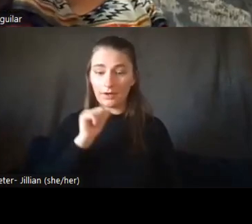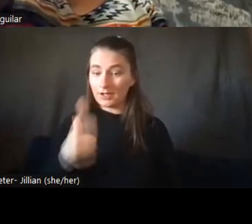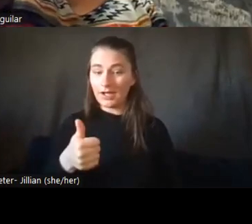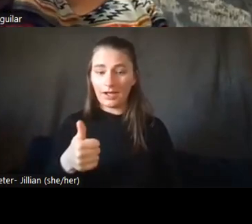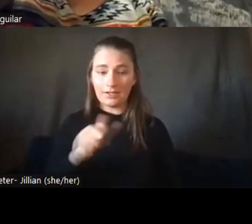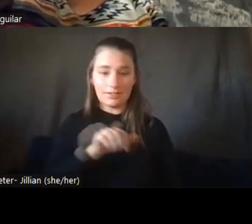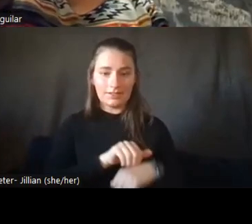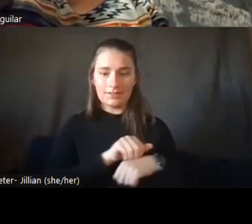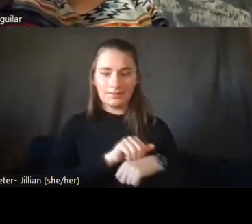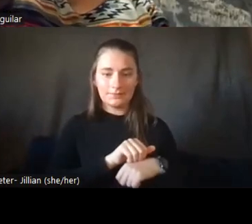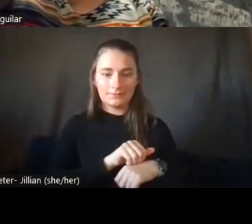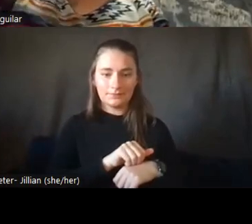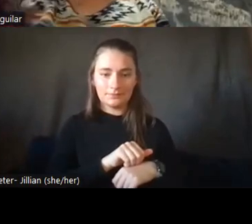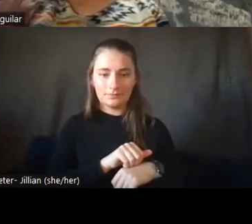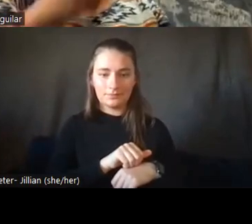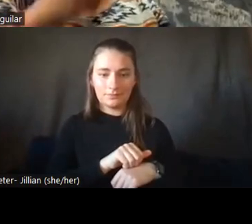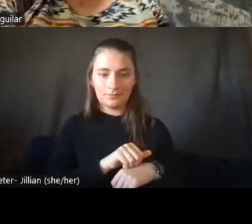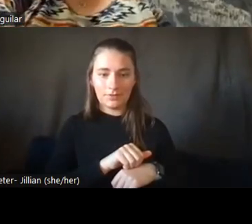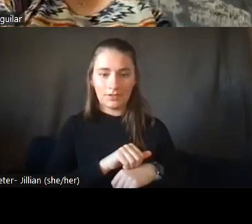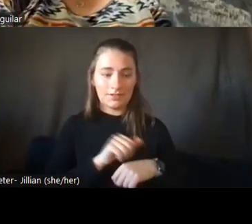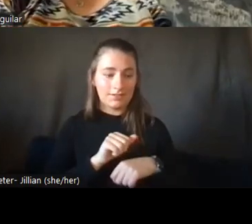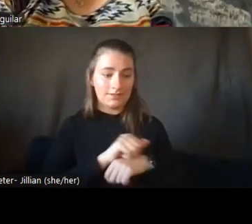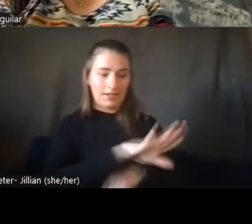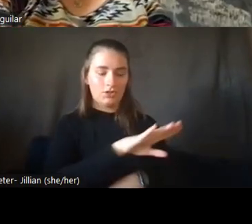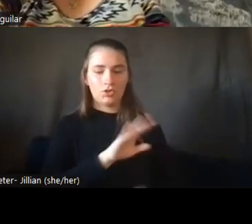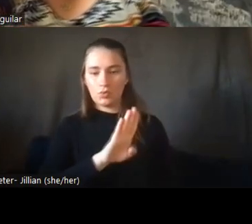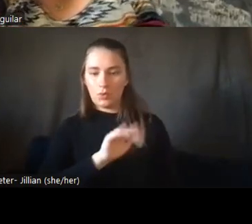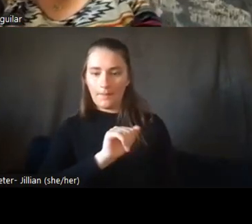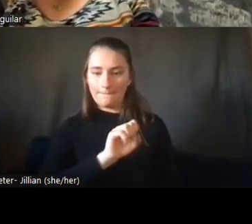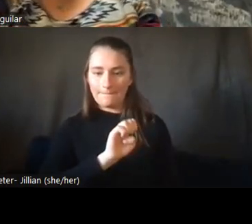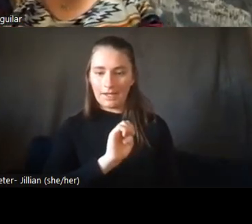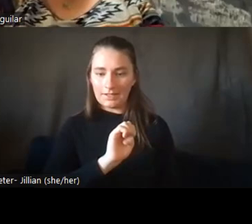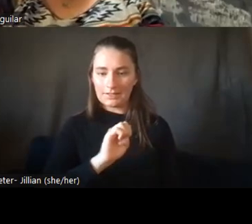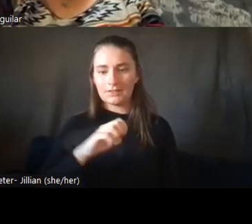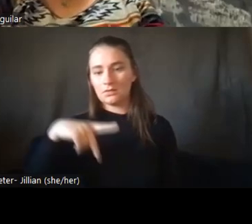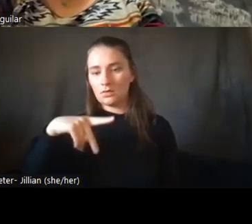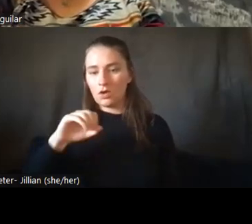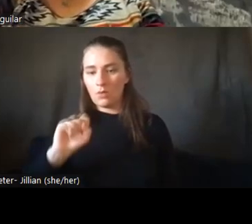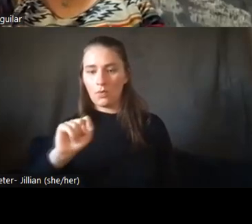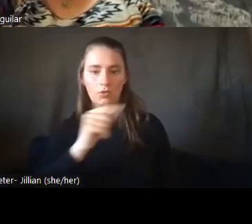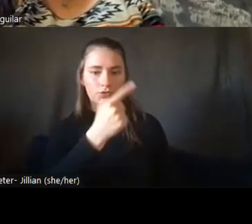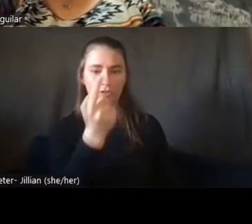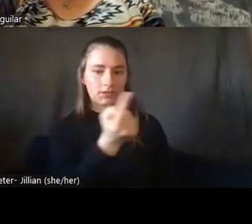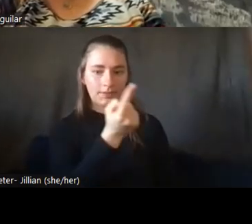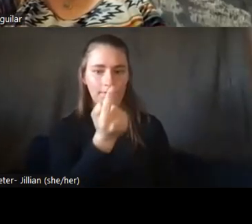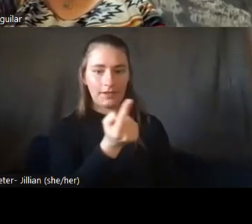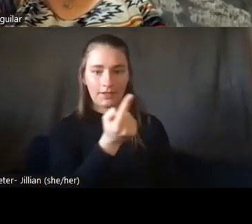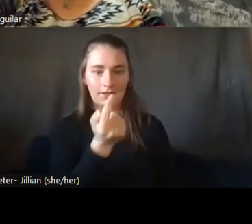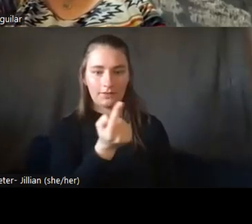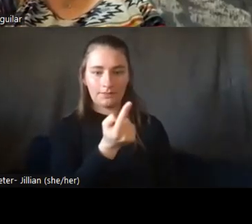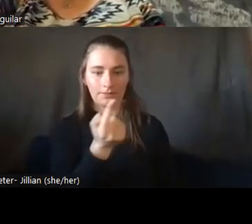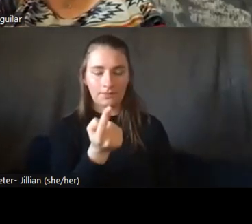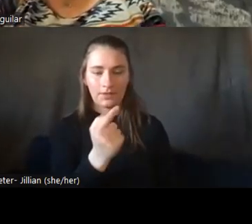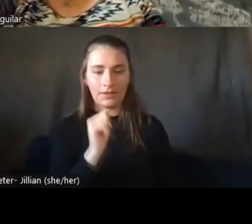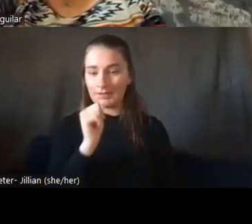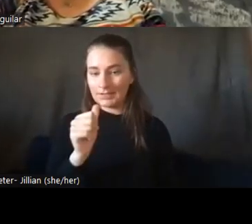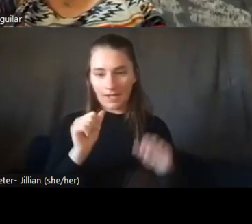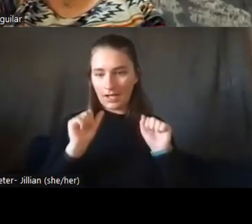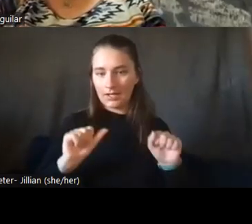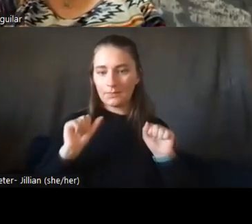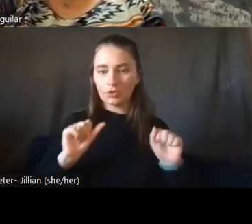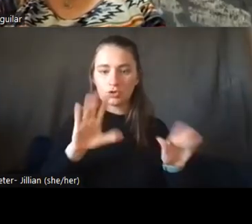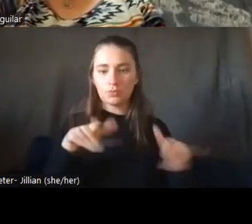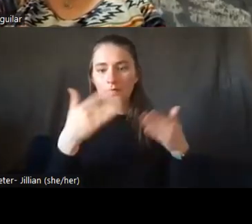a base or a post or something like that that is not able to